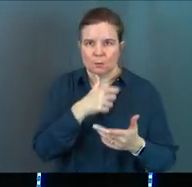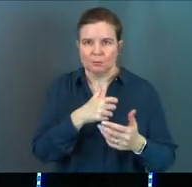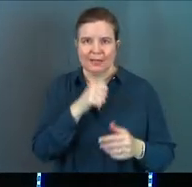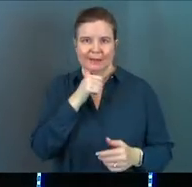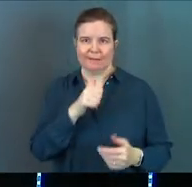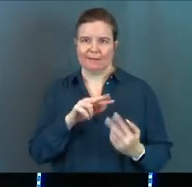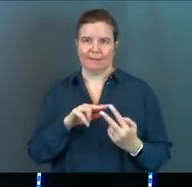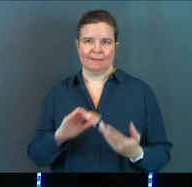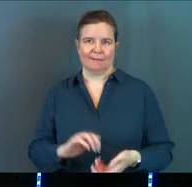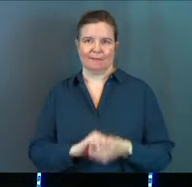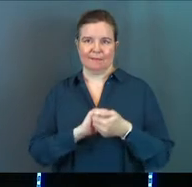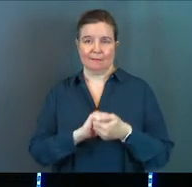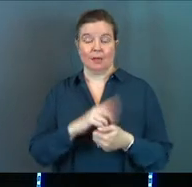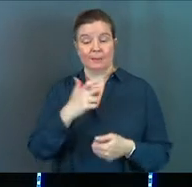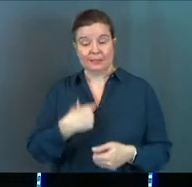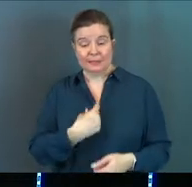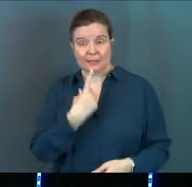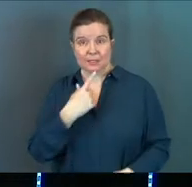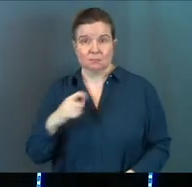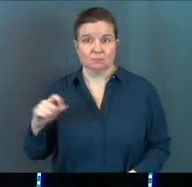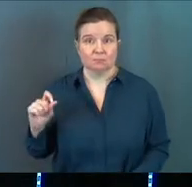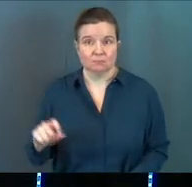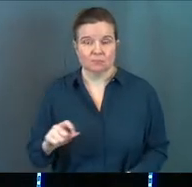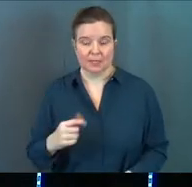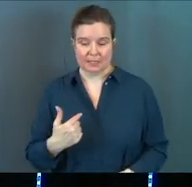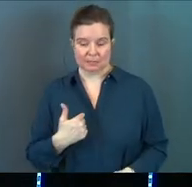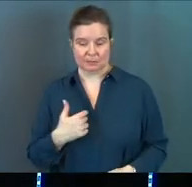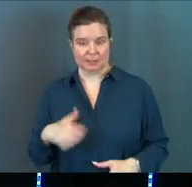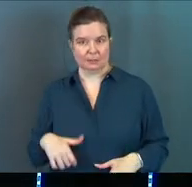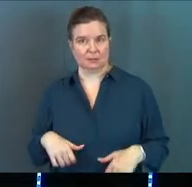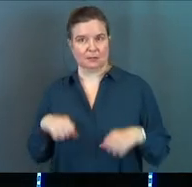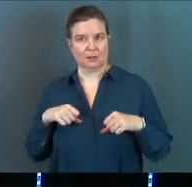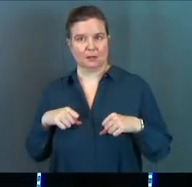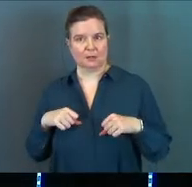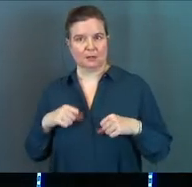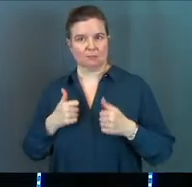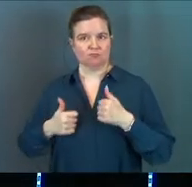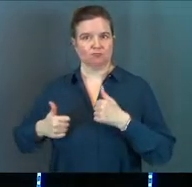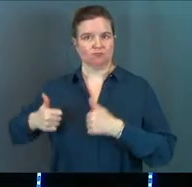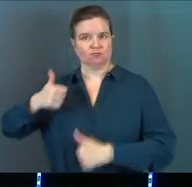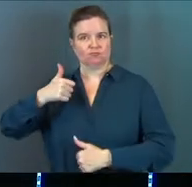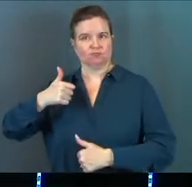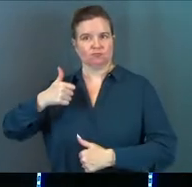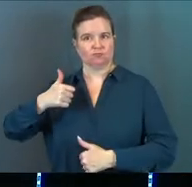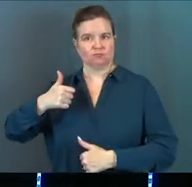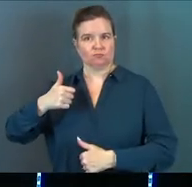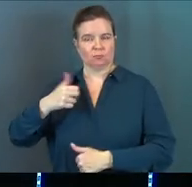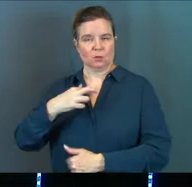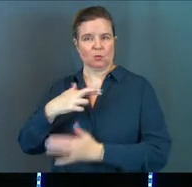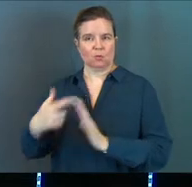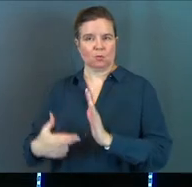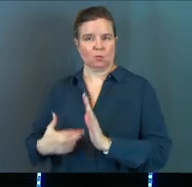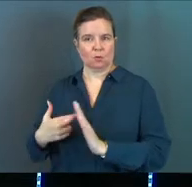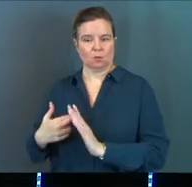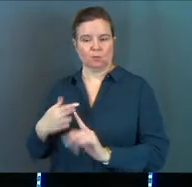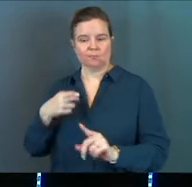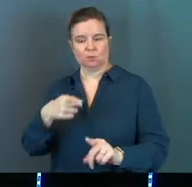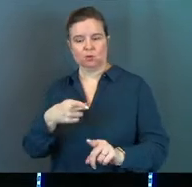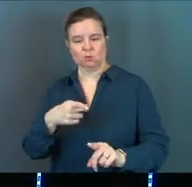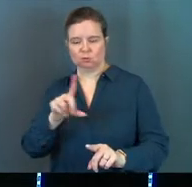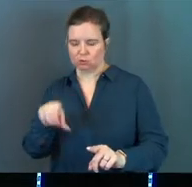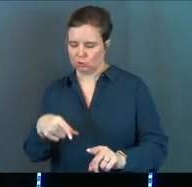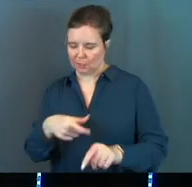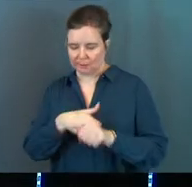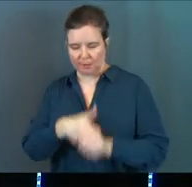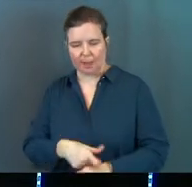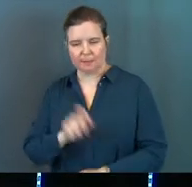Because I said so is me taking a superior authoritative role and saying, should